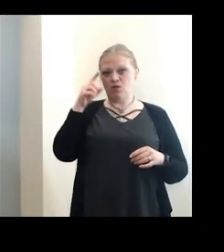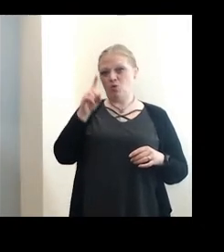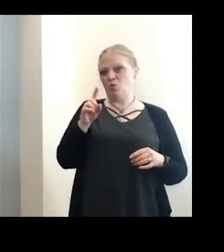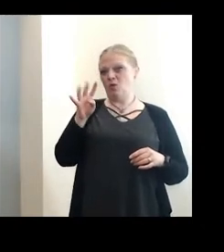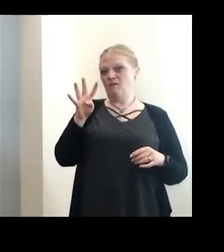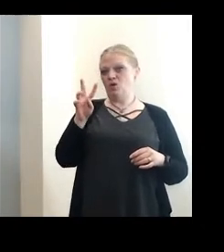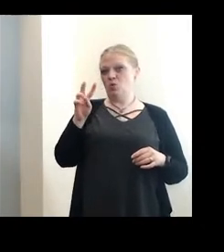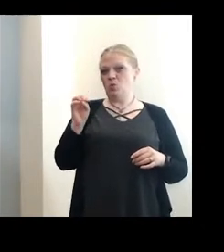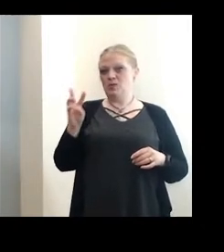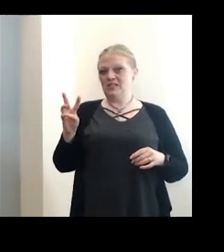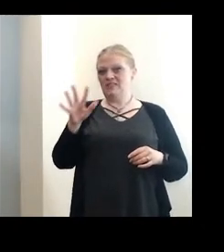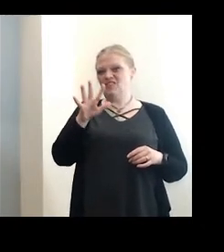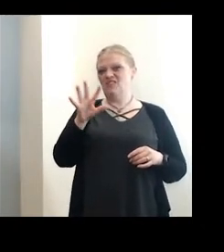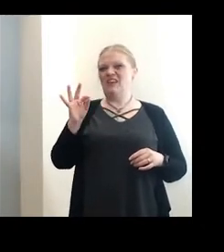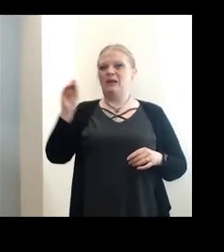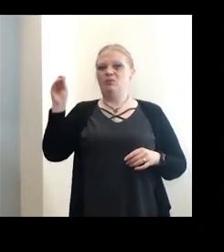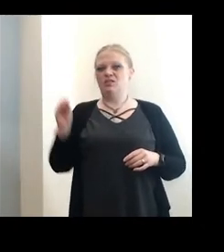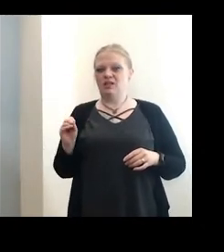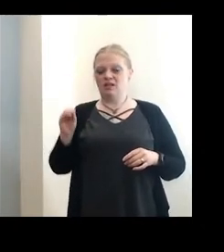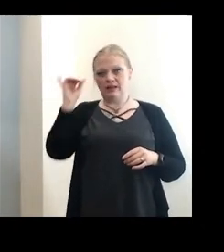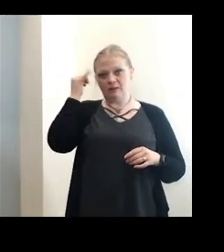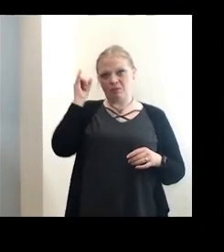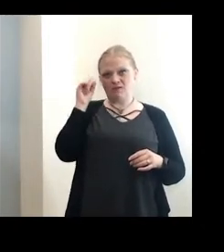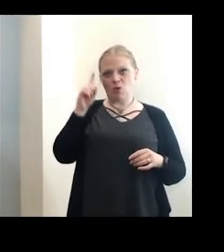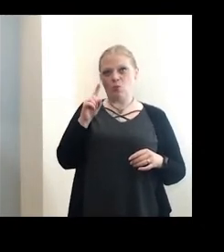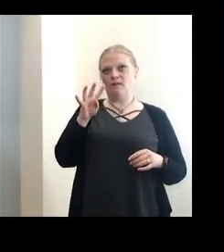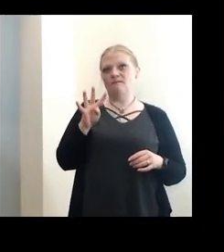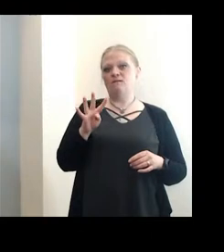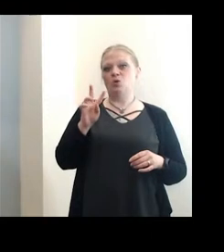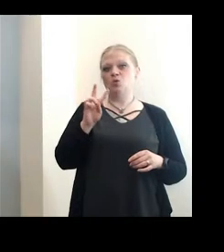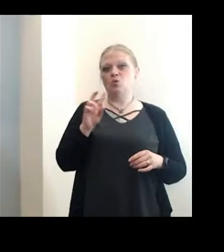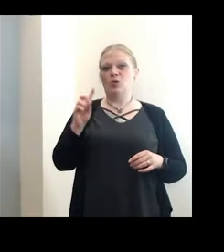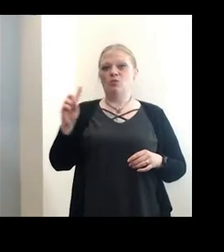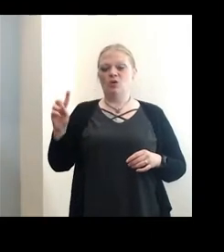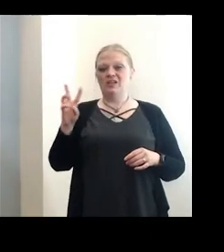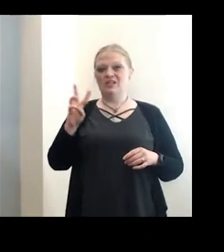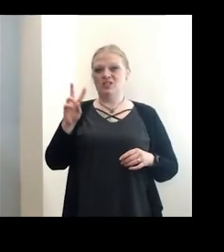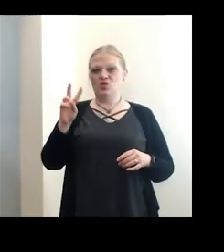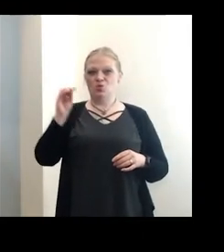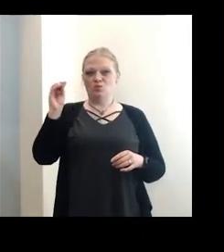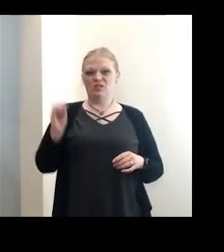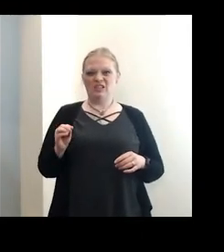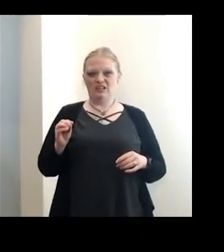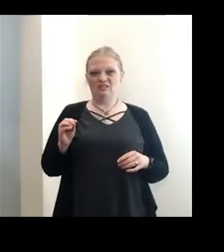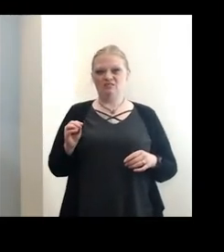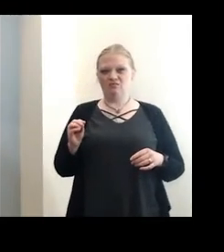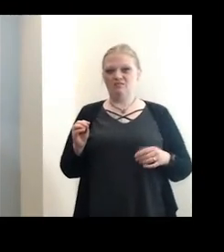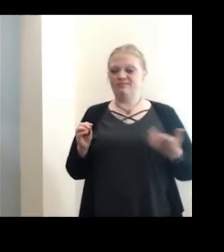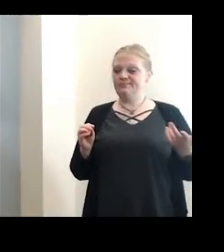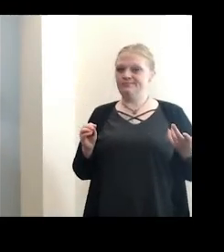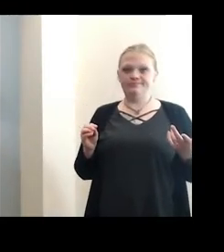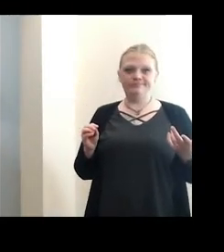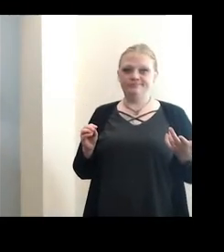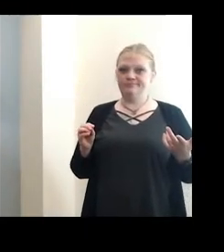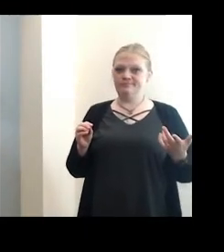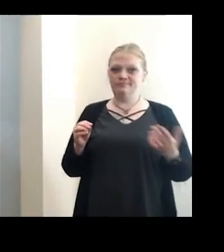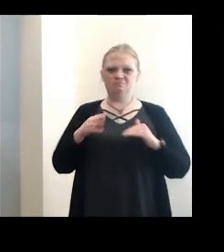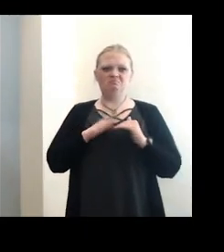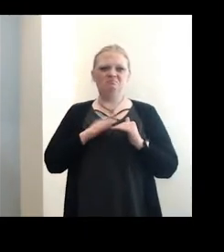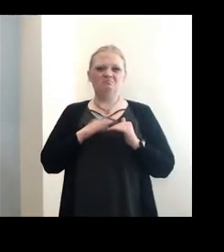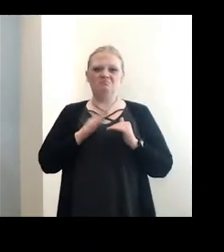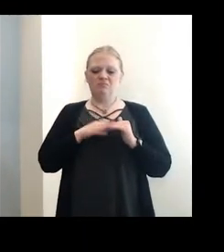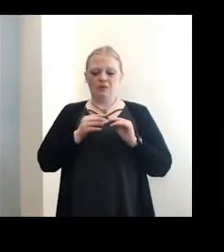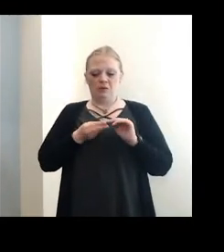14206, just 59%. And Buffalo 14211, just 62%. There's only been minimal